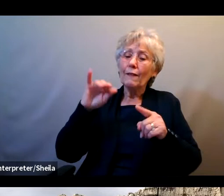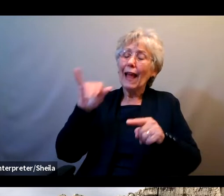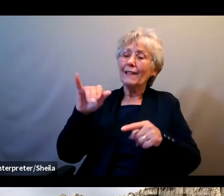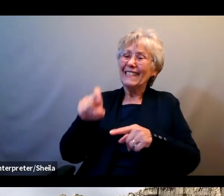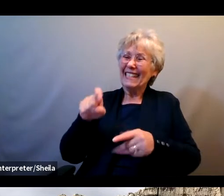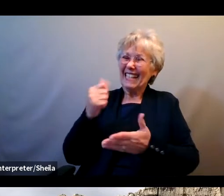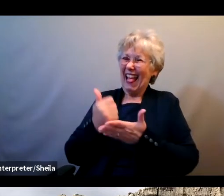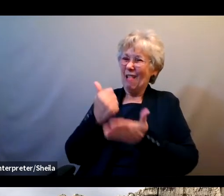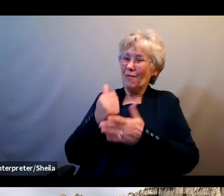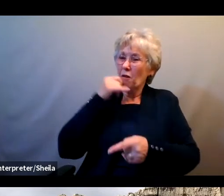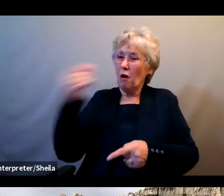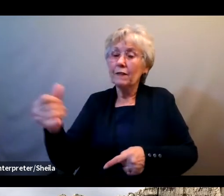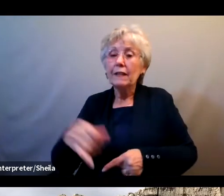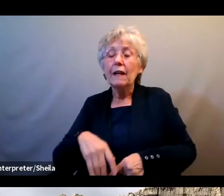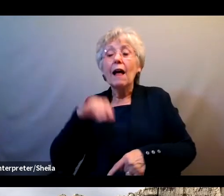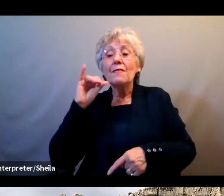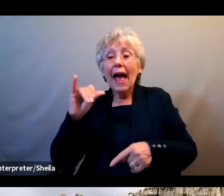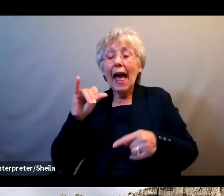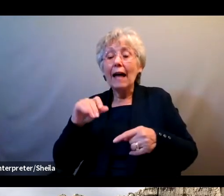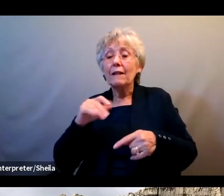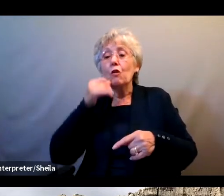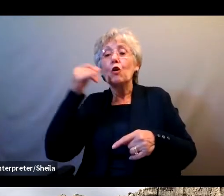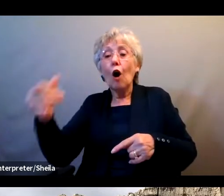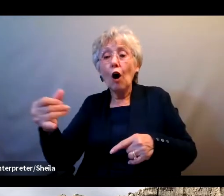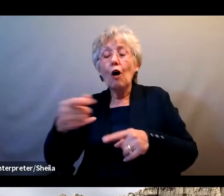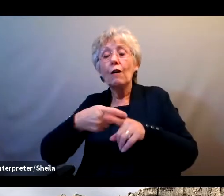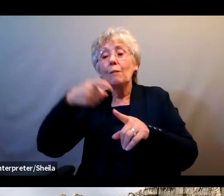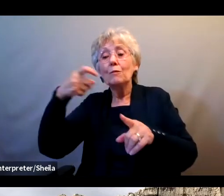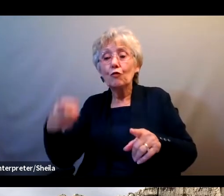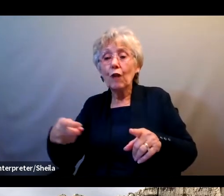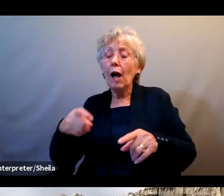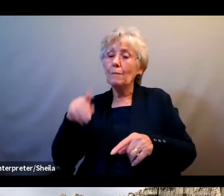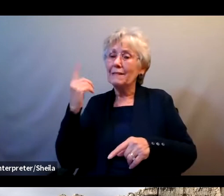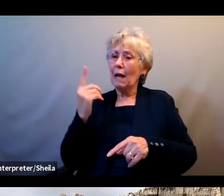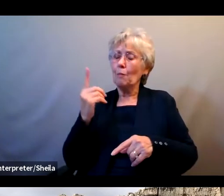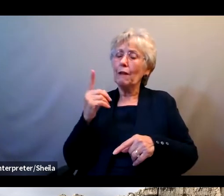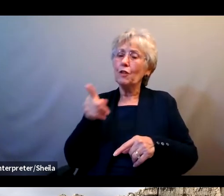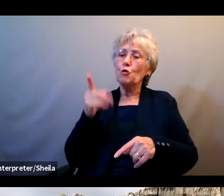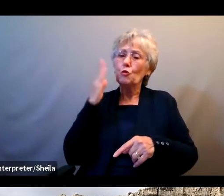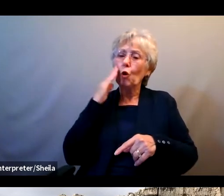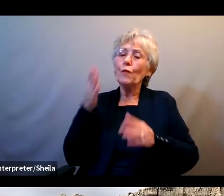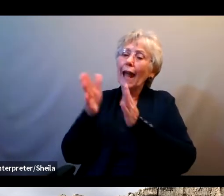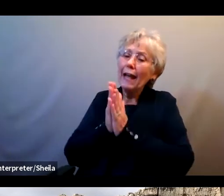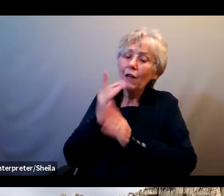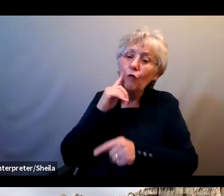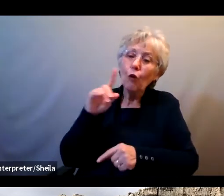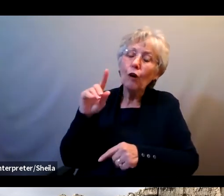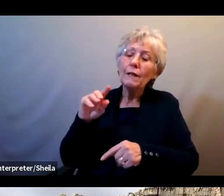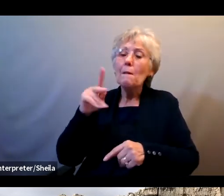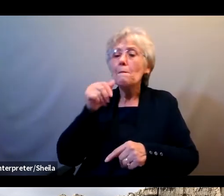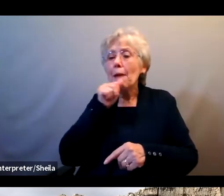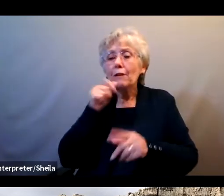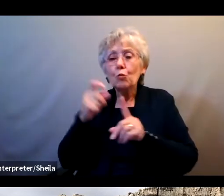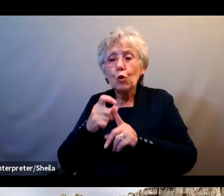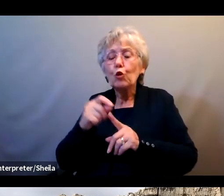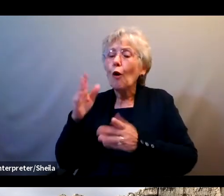the call or message seems to come from a member of your tech staff asking for a password or telling you to download software.